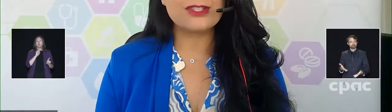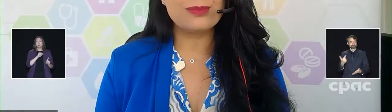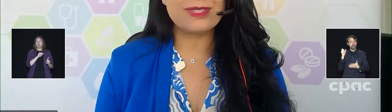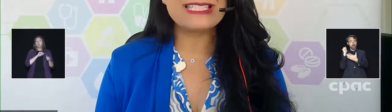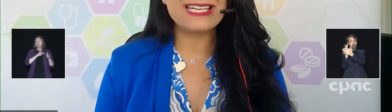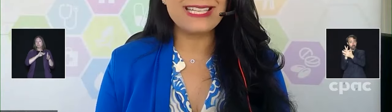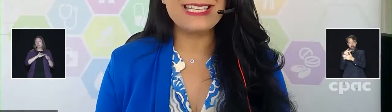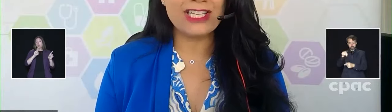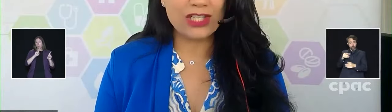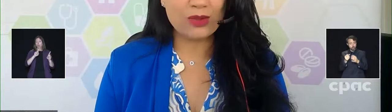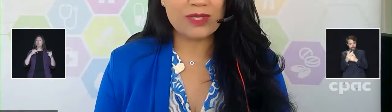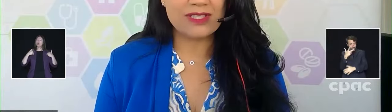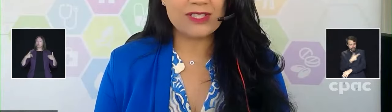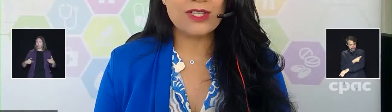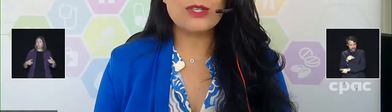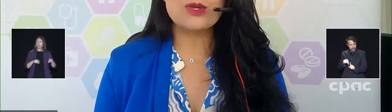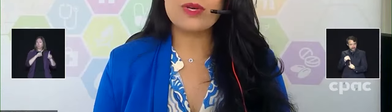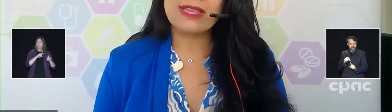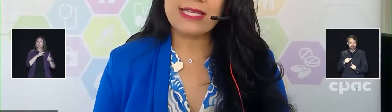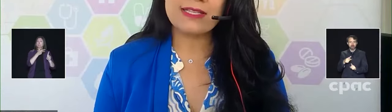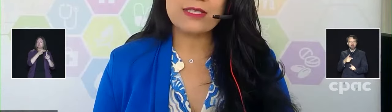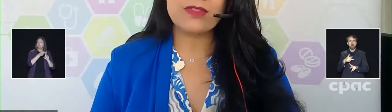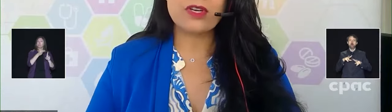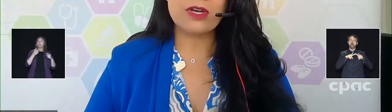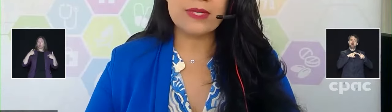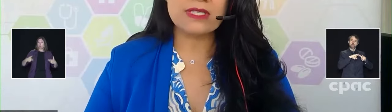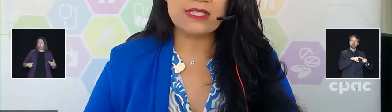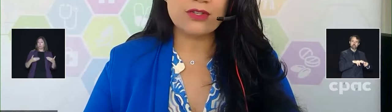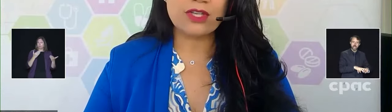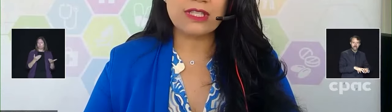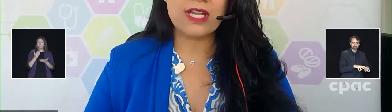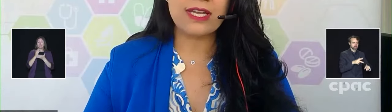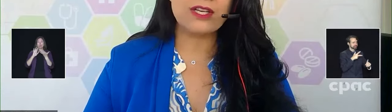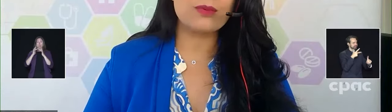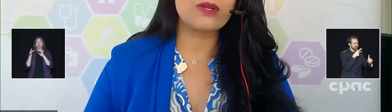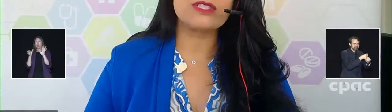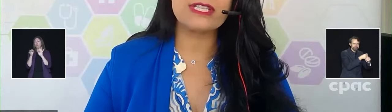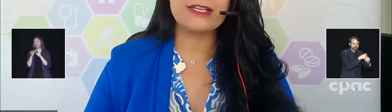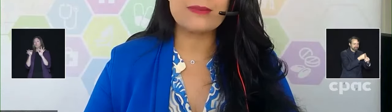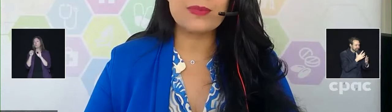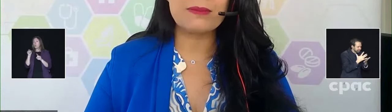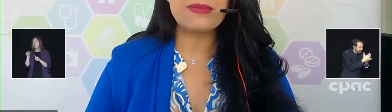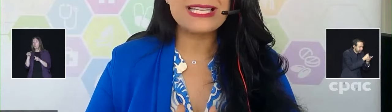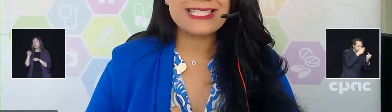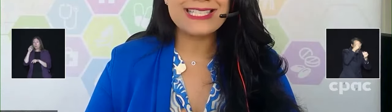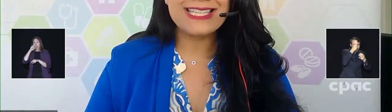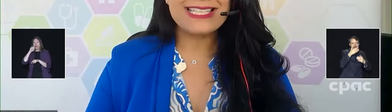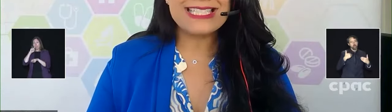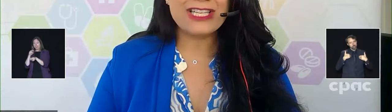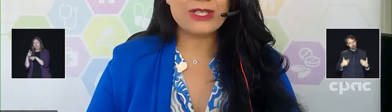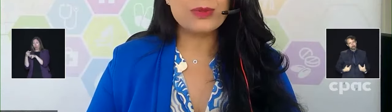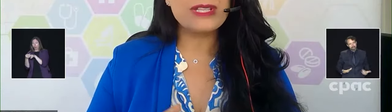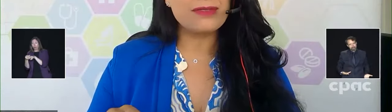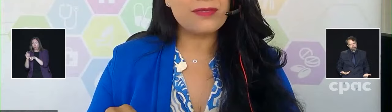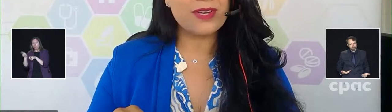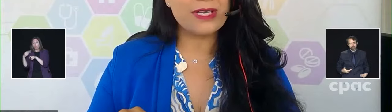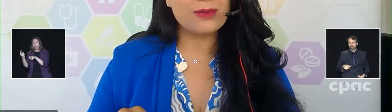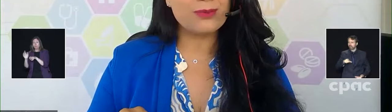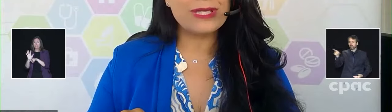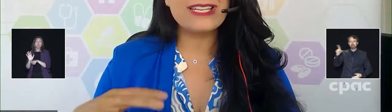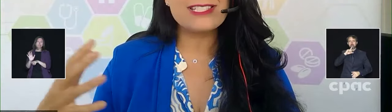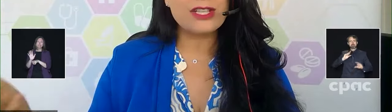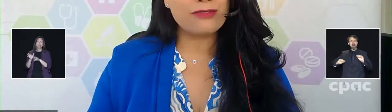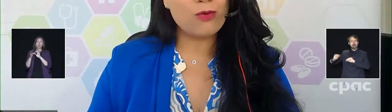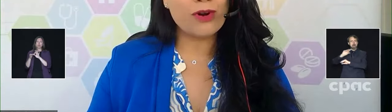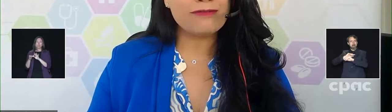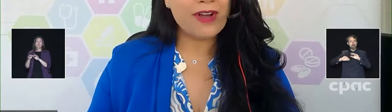studied in humans. So, I think some of the comments that are online around the mice data is really related